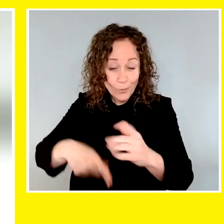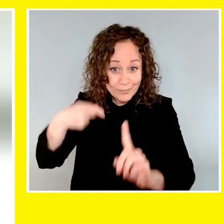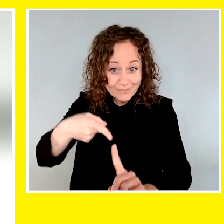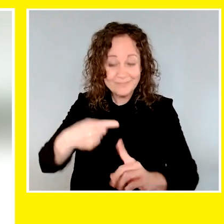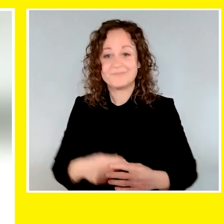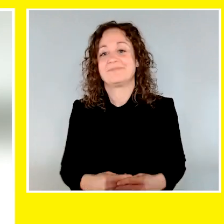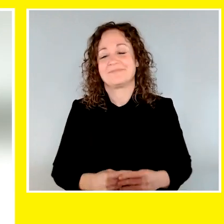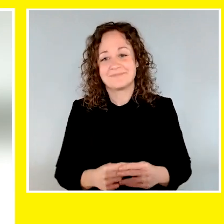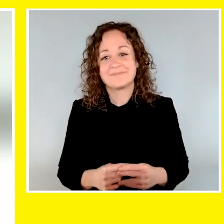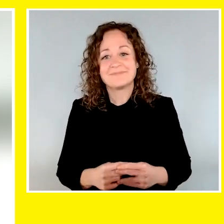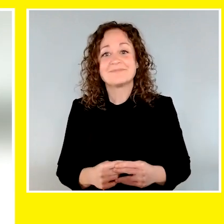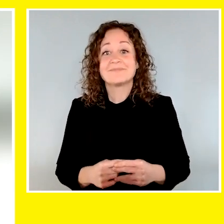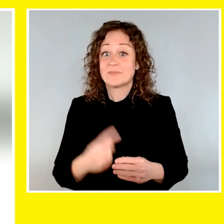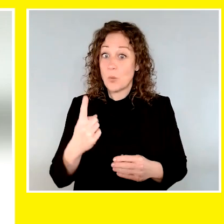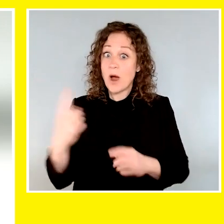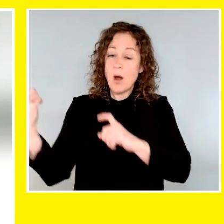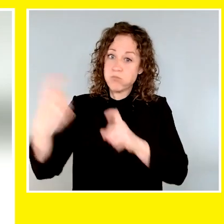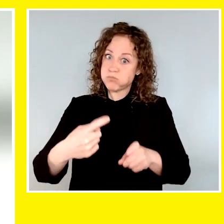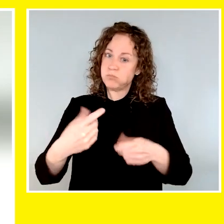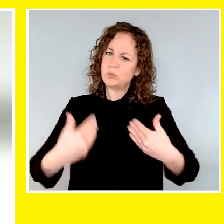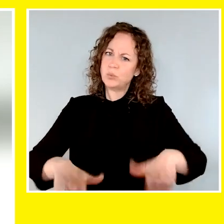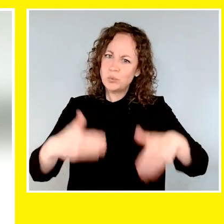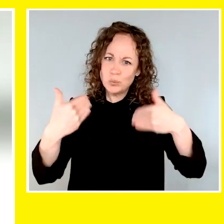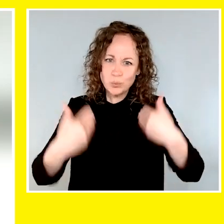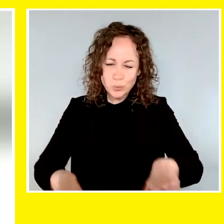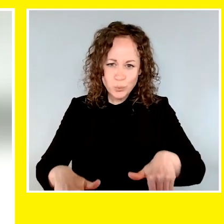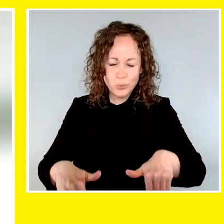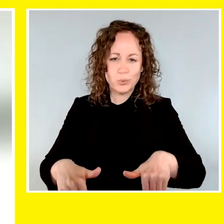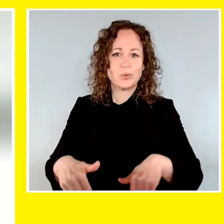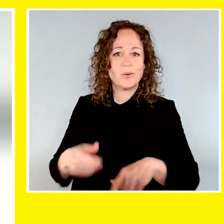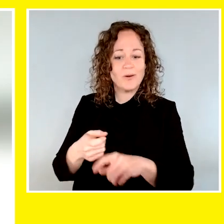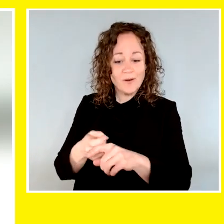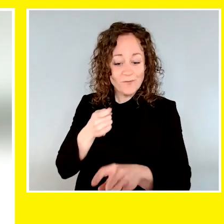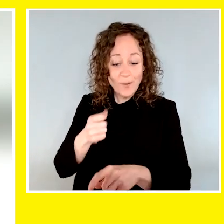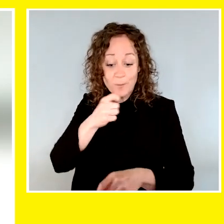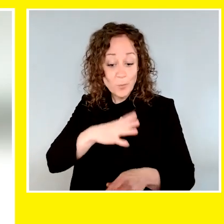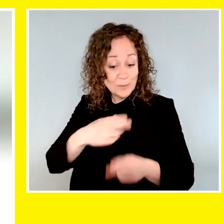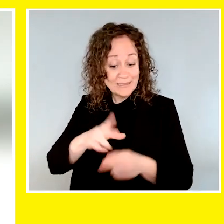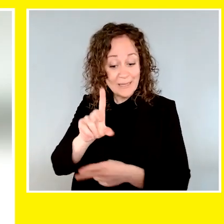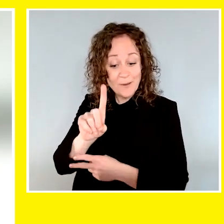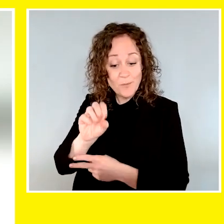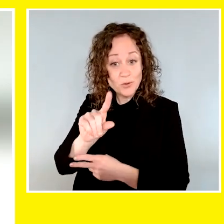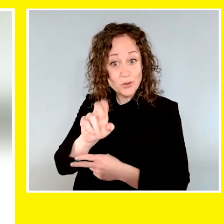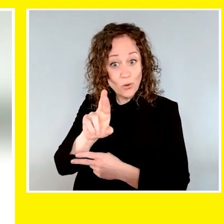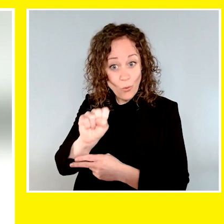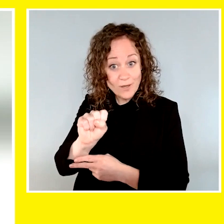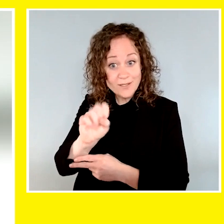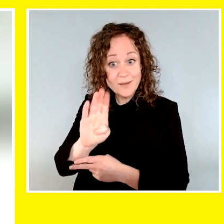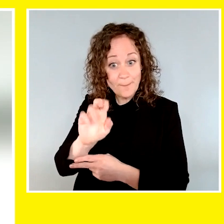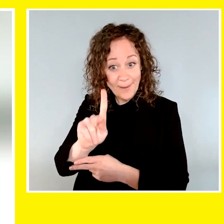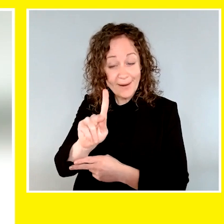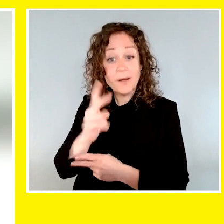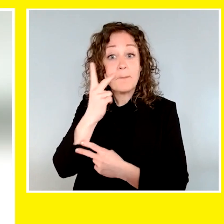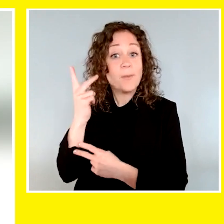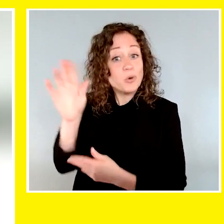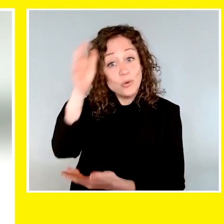program specifically. And one of the gifts of significant note is a tremendous transformational gift from Dolores